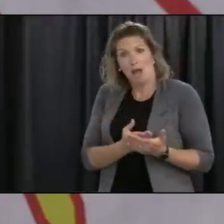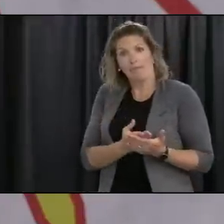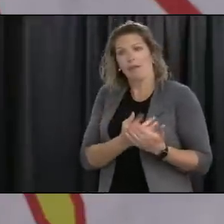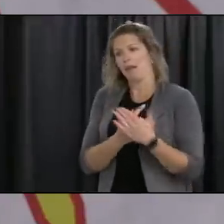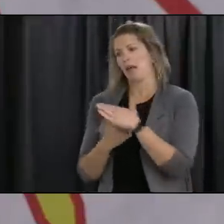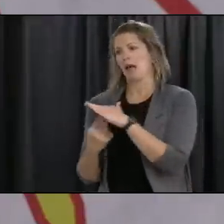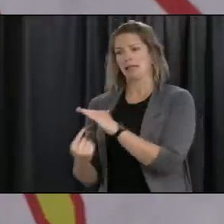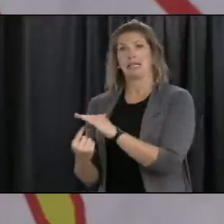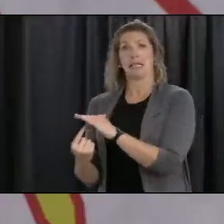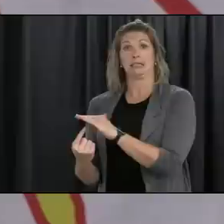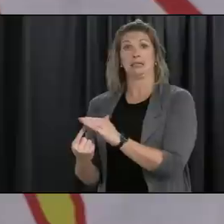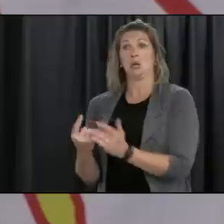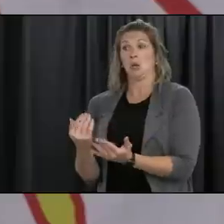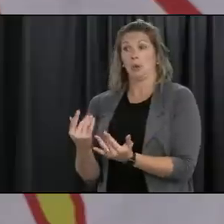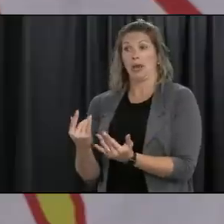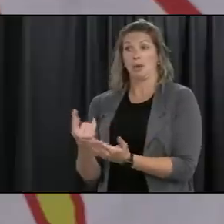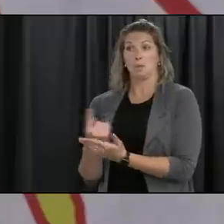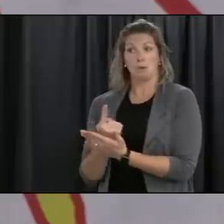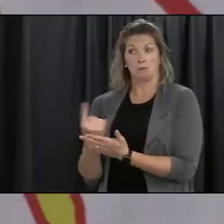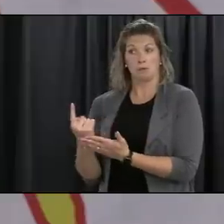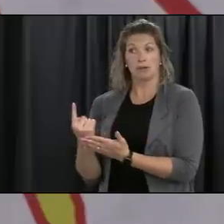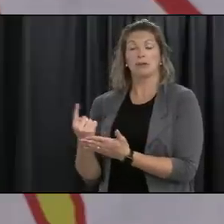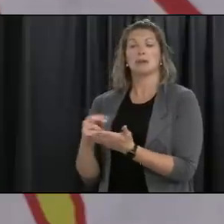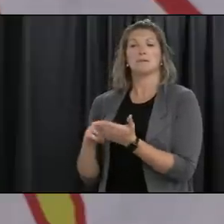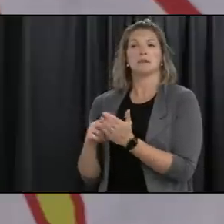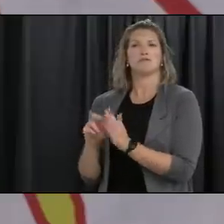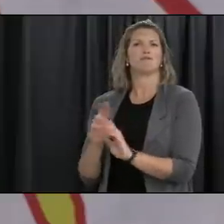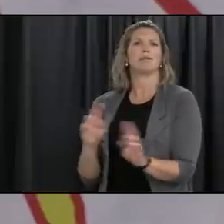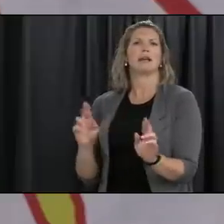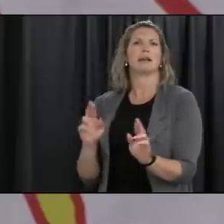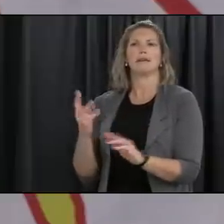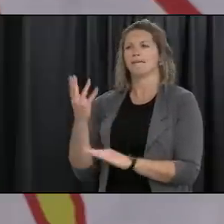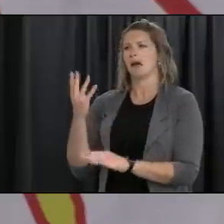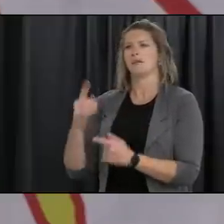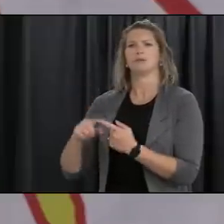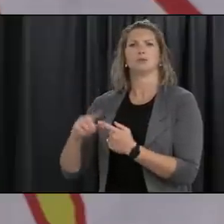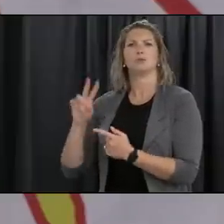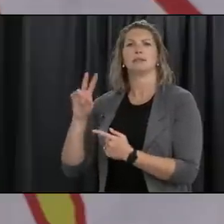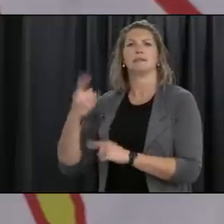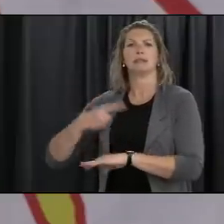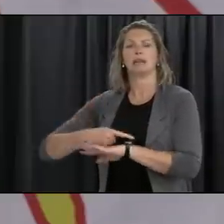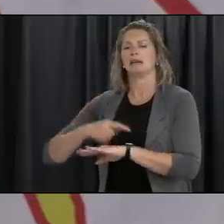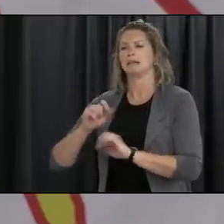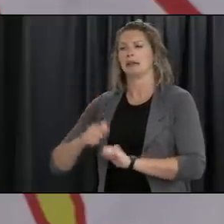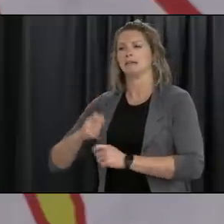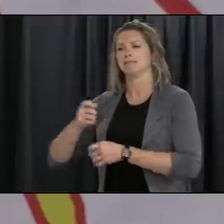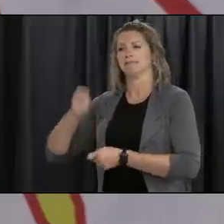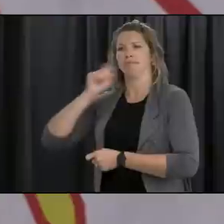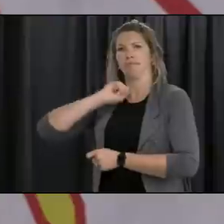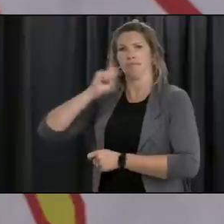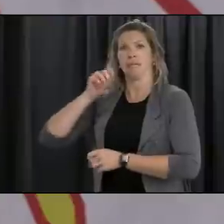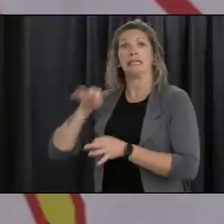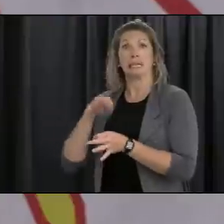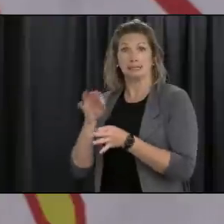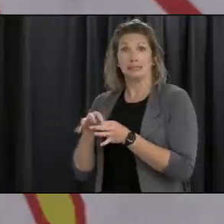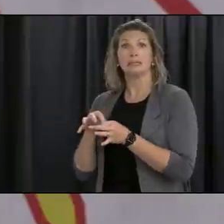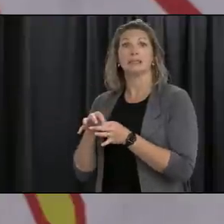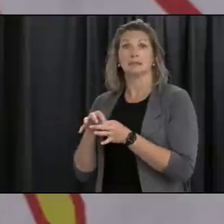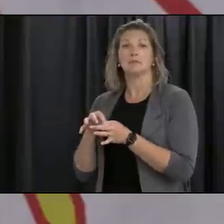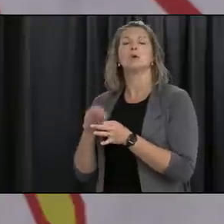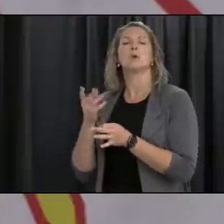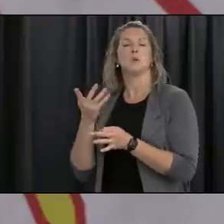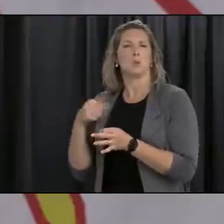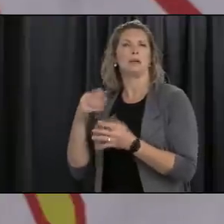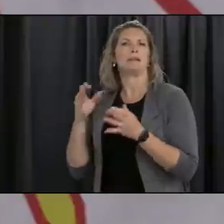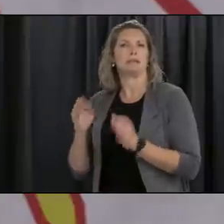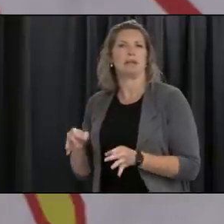we know that that's a more effective means of um of uh of preventing transmission so we when we with